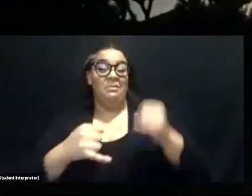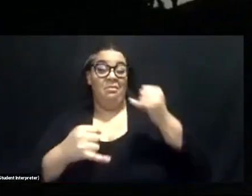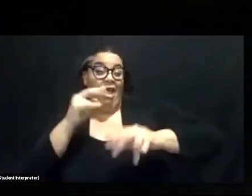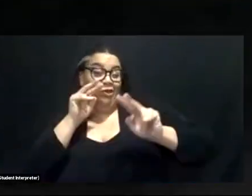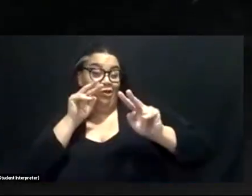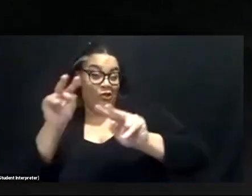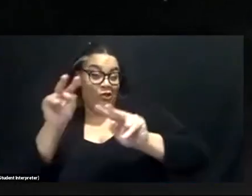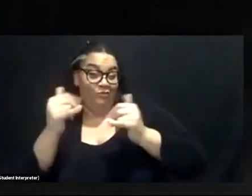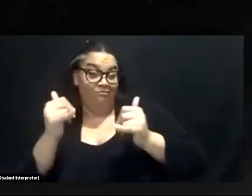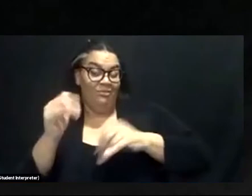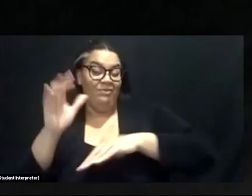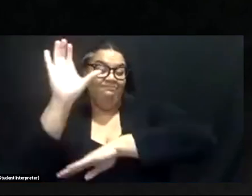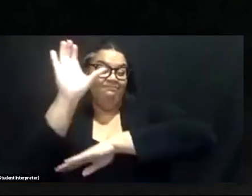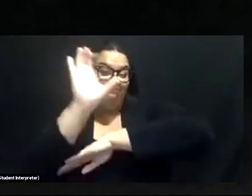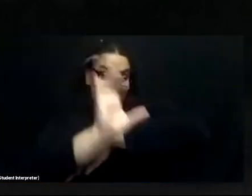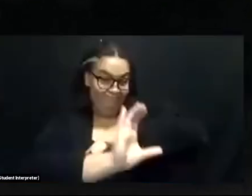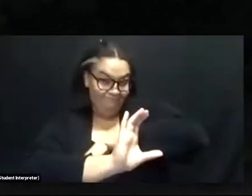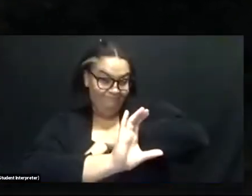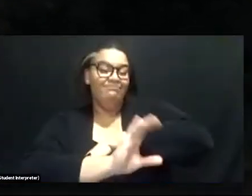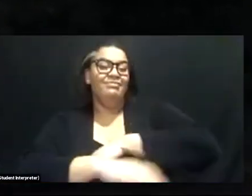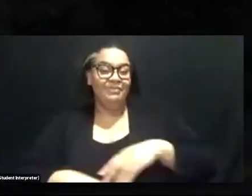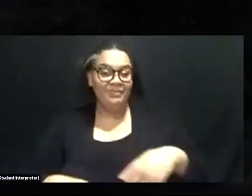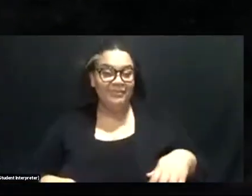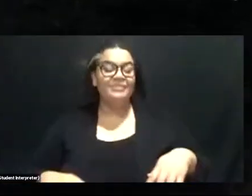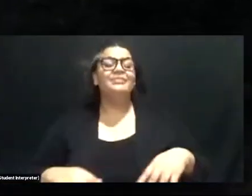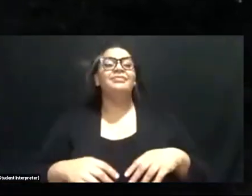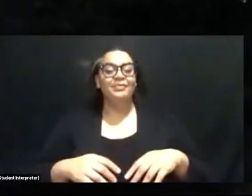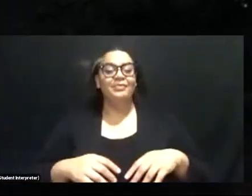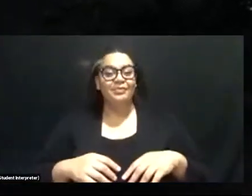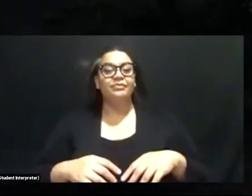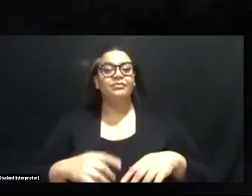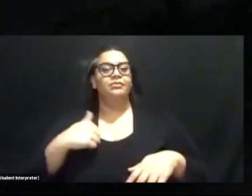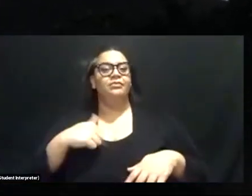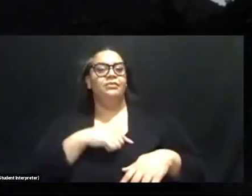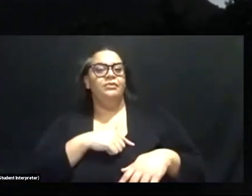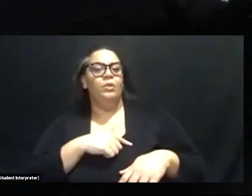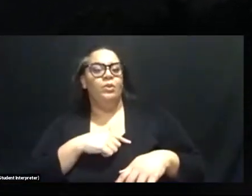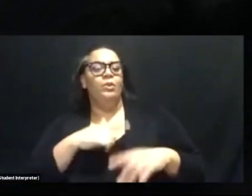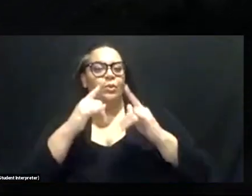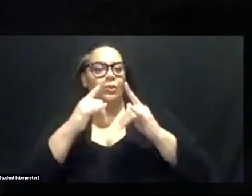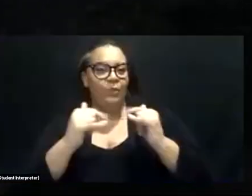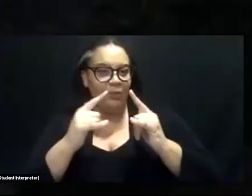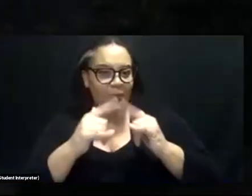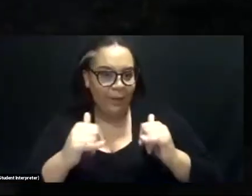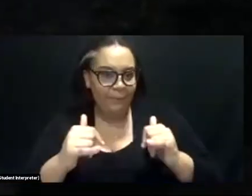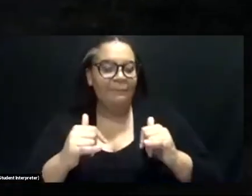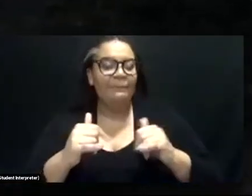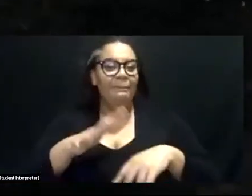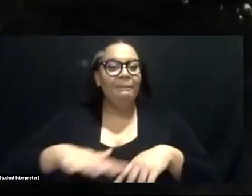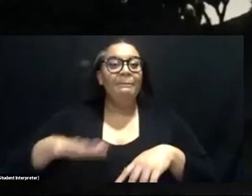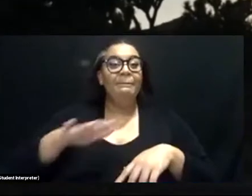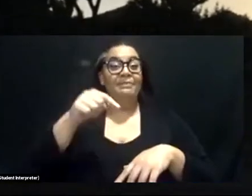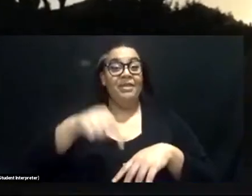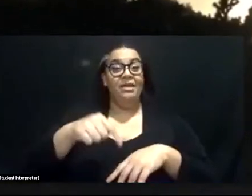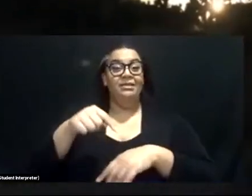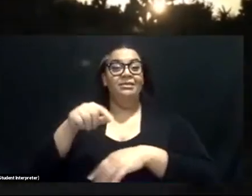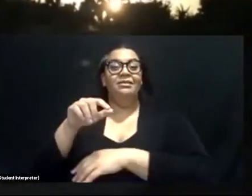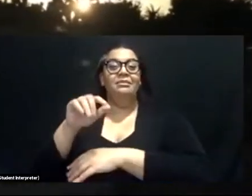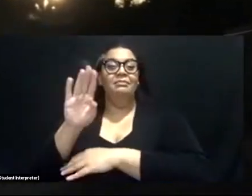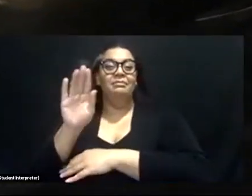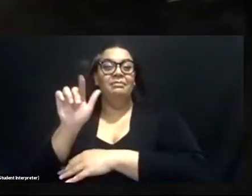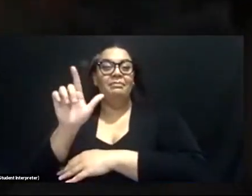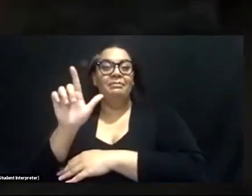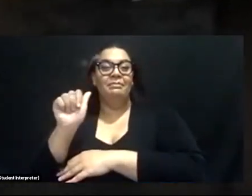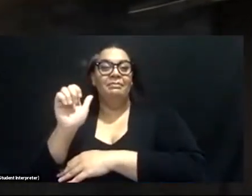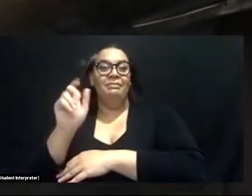sun setting here. We're in a campground right now. This is Black Rock Campground and we have a